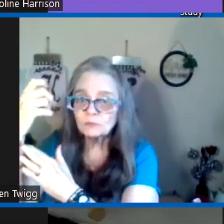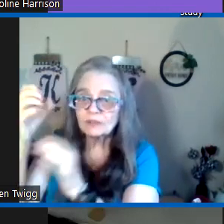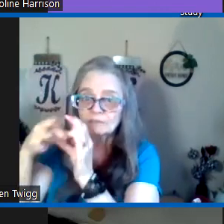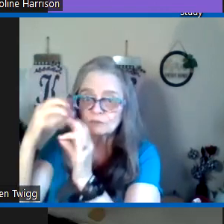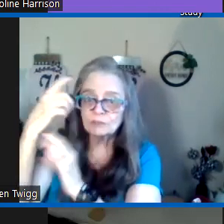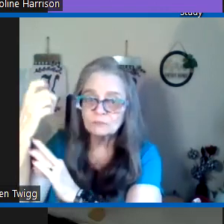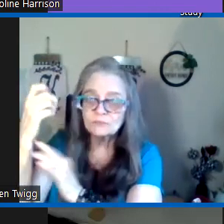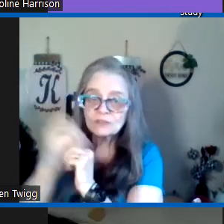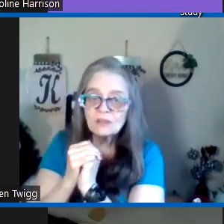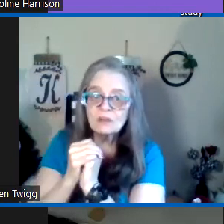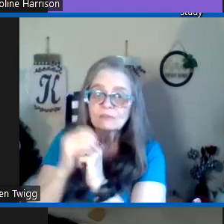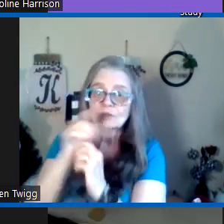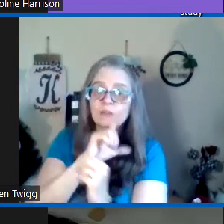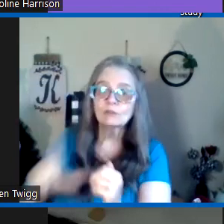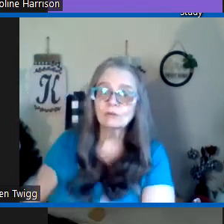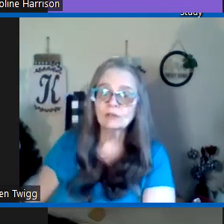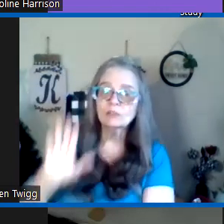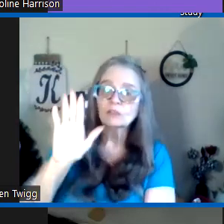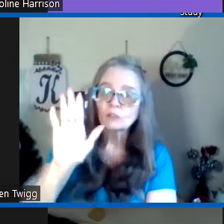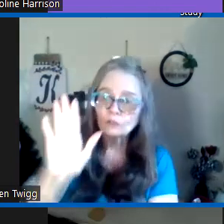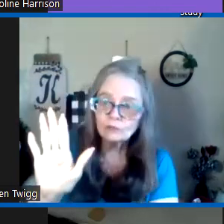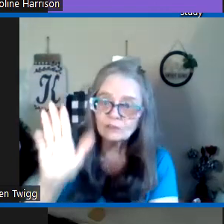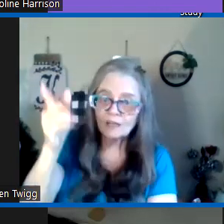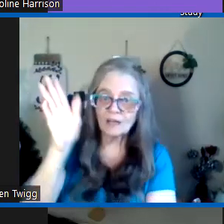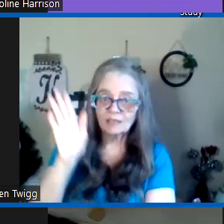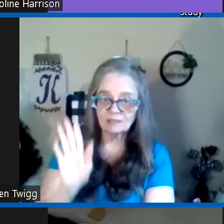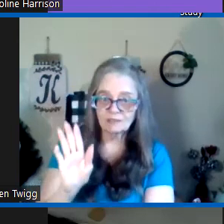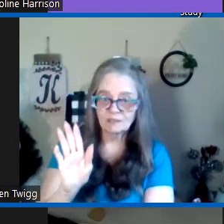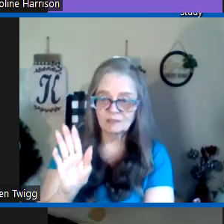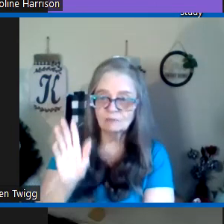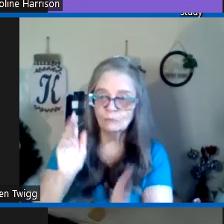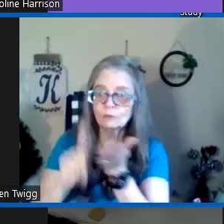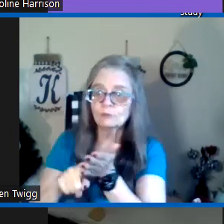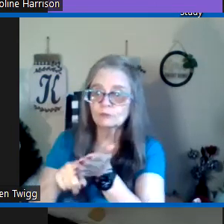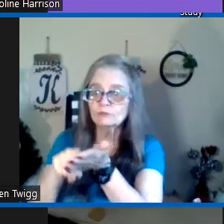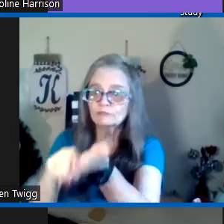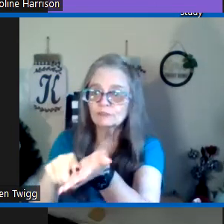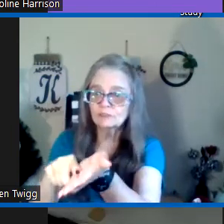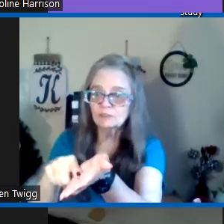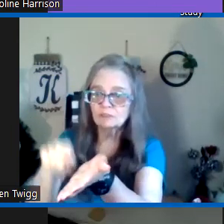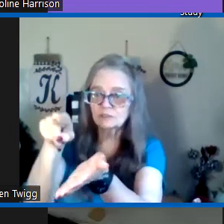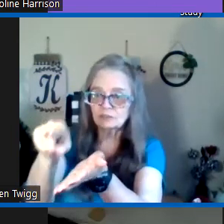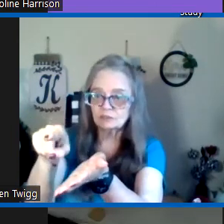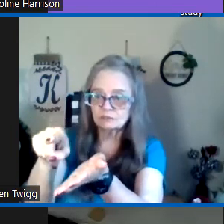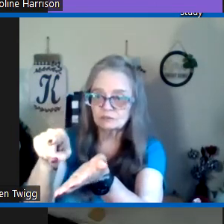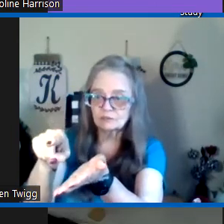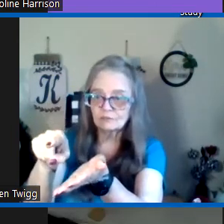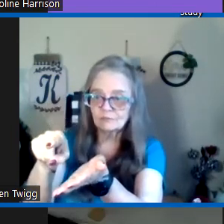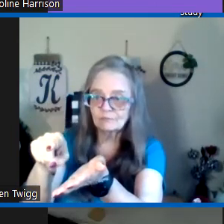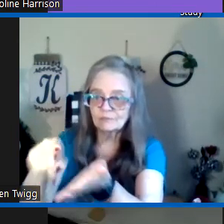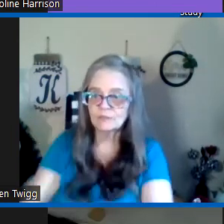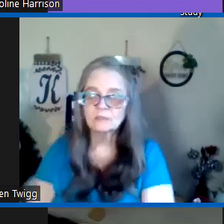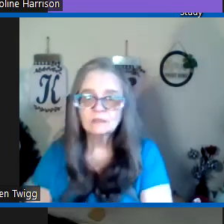dreamer of dreams for the lord your god will prove you